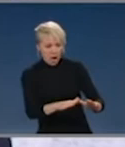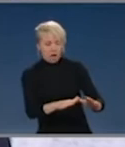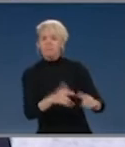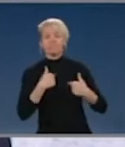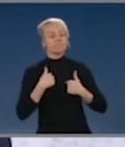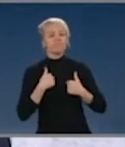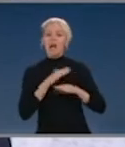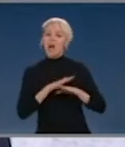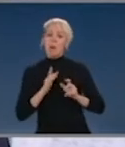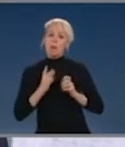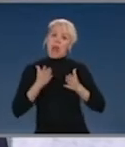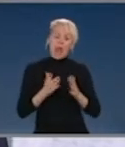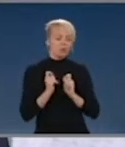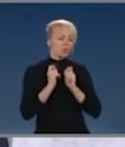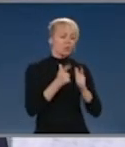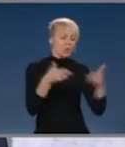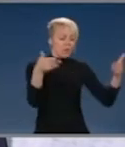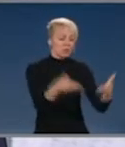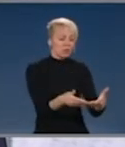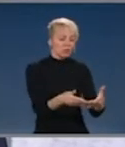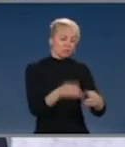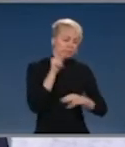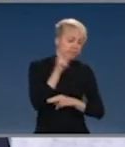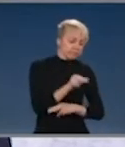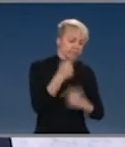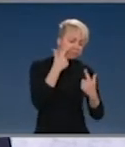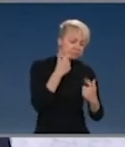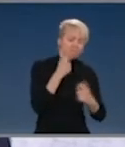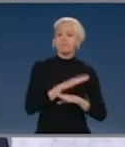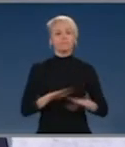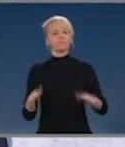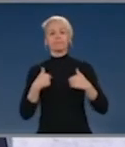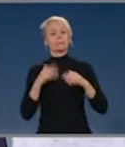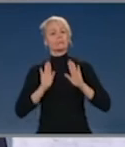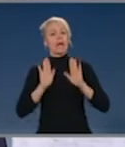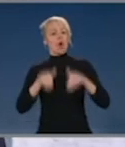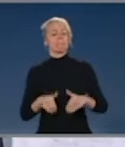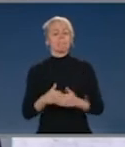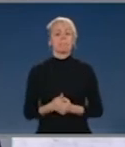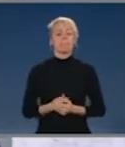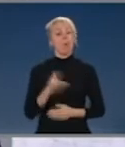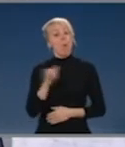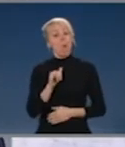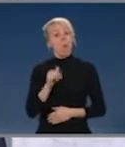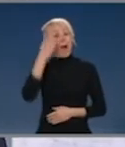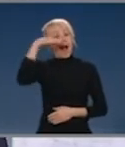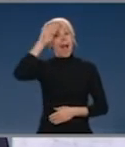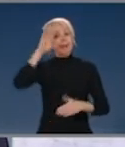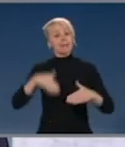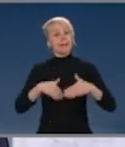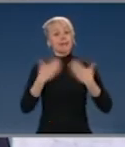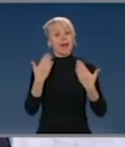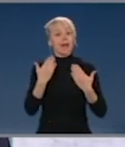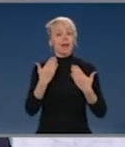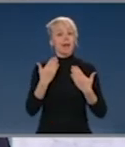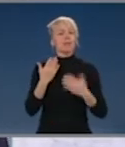in a nursing home or a veteran who couldn't remember their fallen colleagues by attending a war